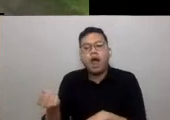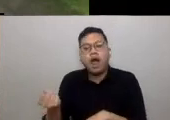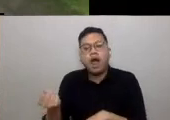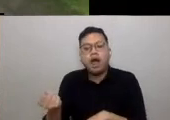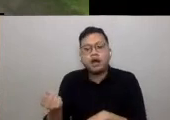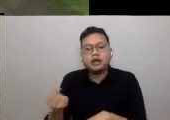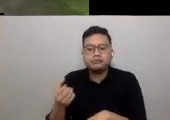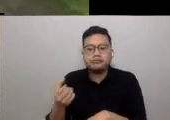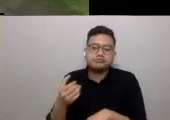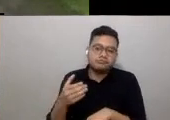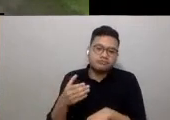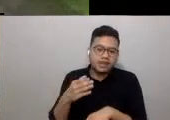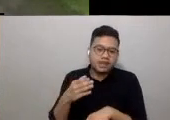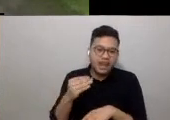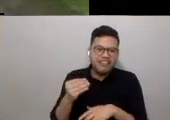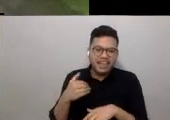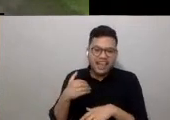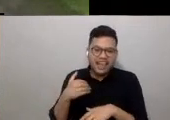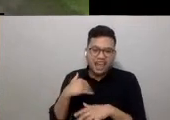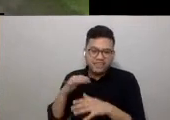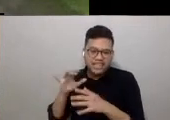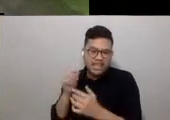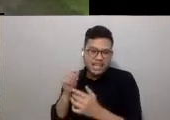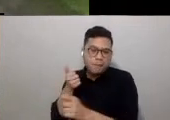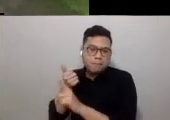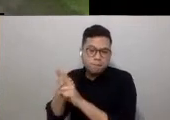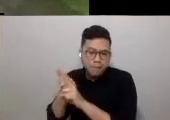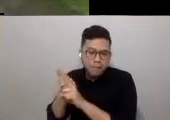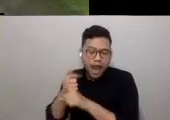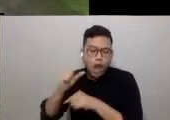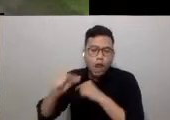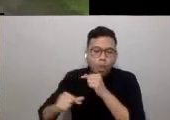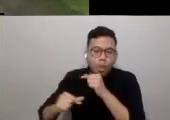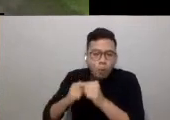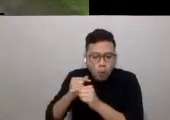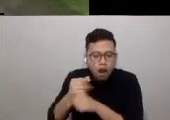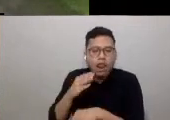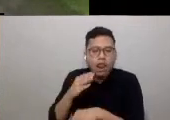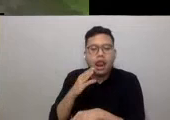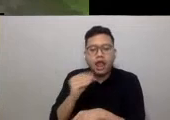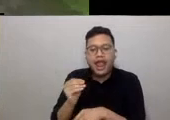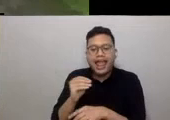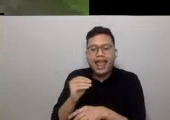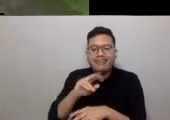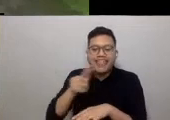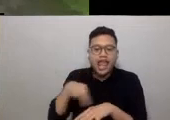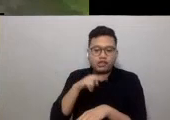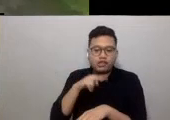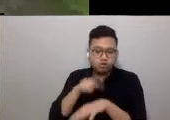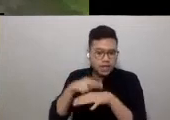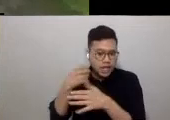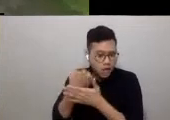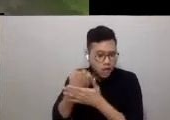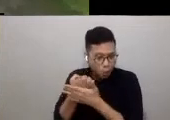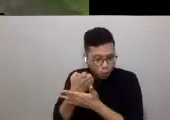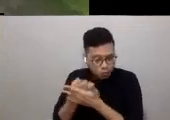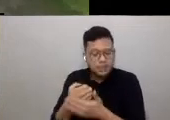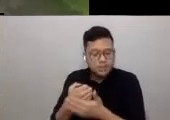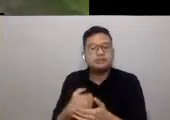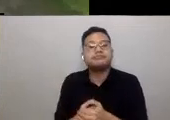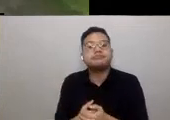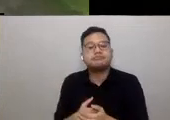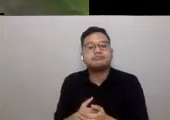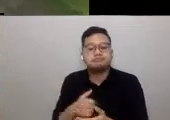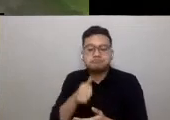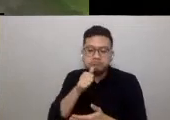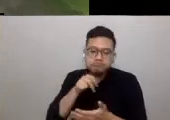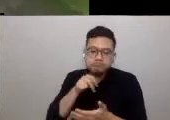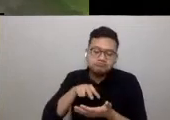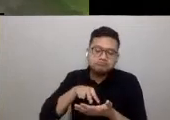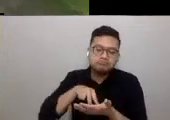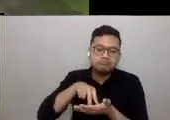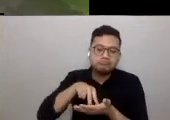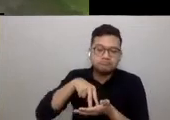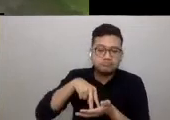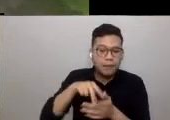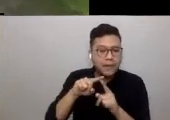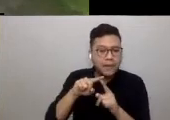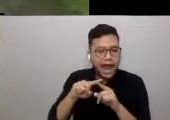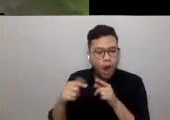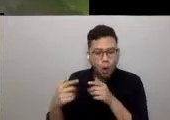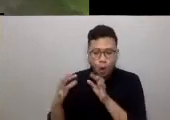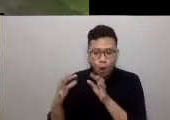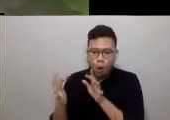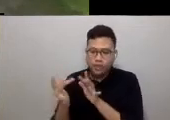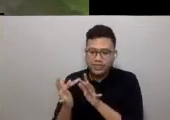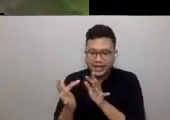and had a ripple effect on the national and global economy. The creation of more resilient, self-sustaining, yet connected